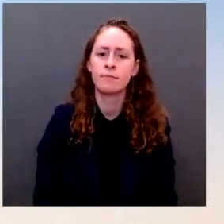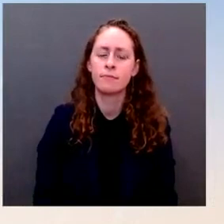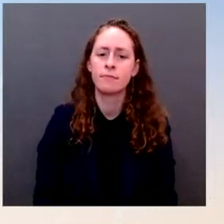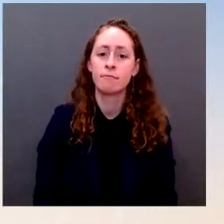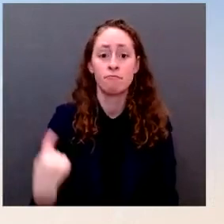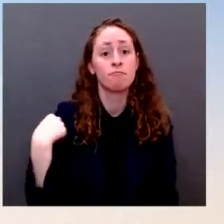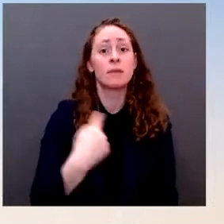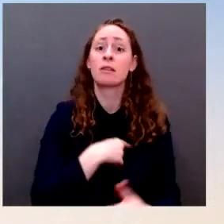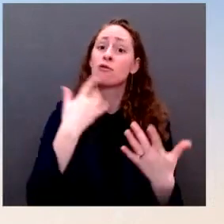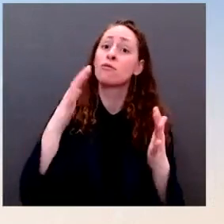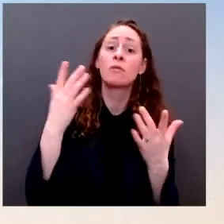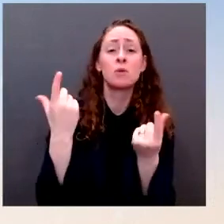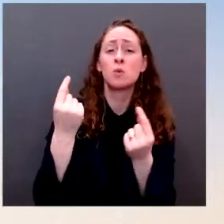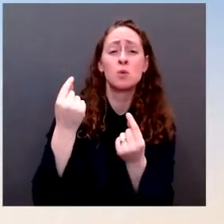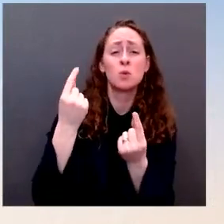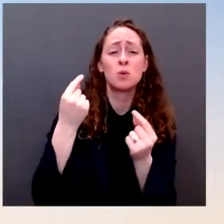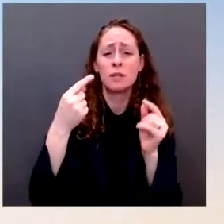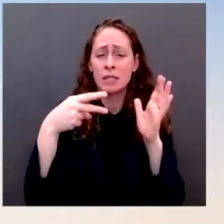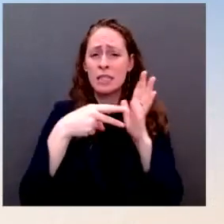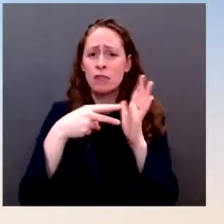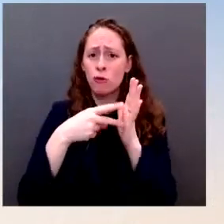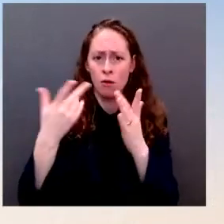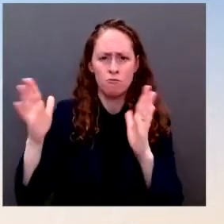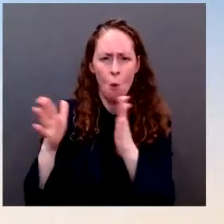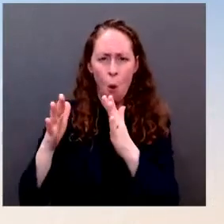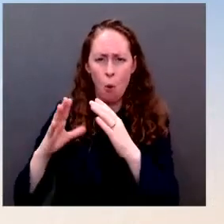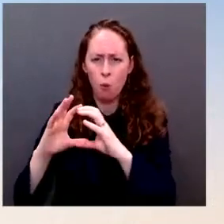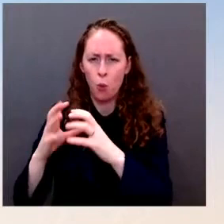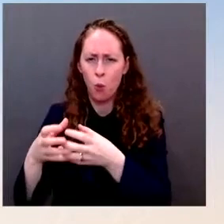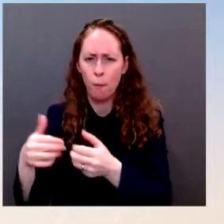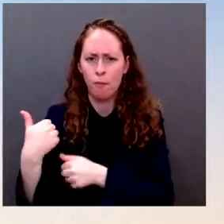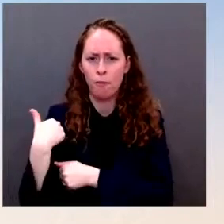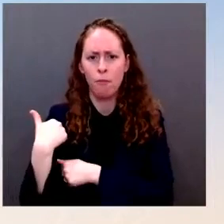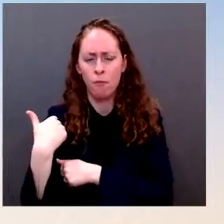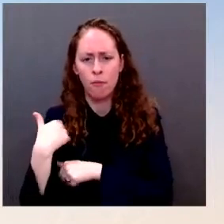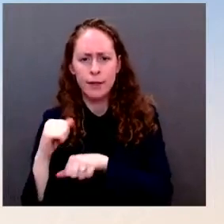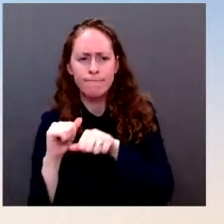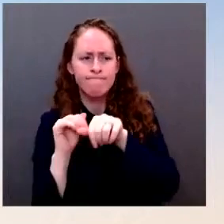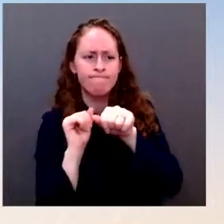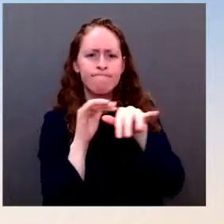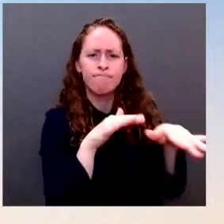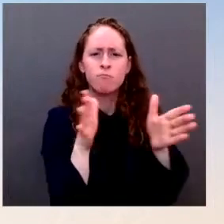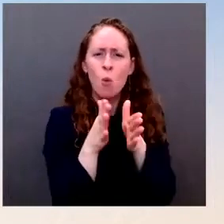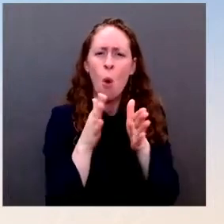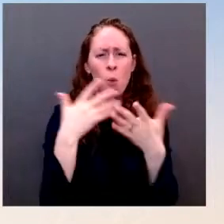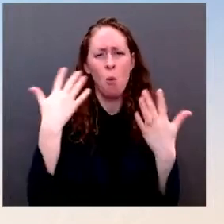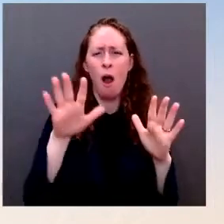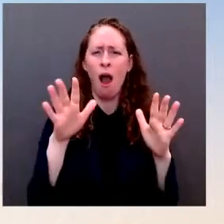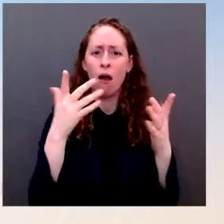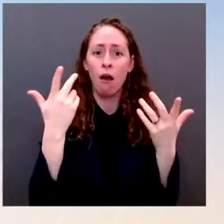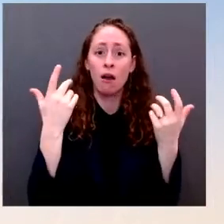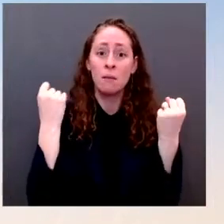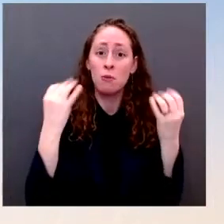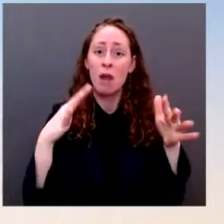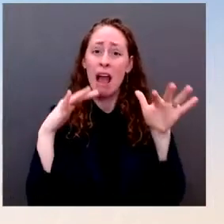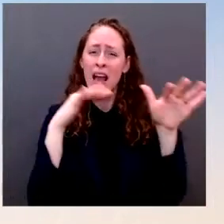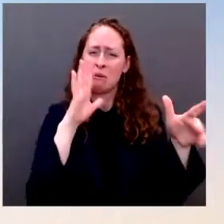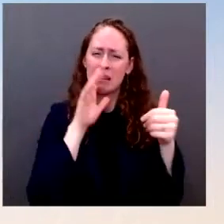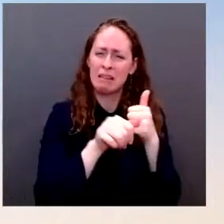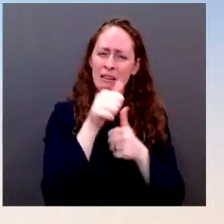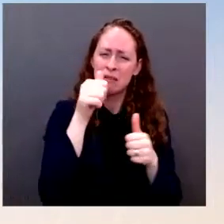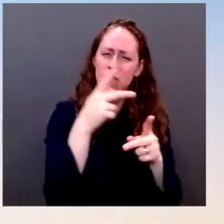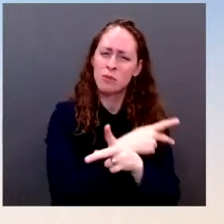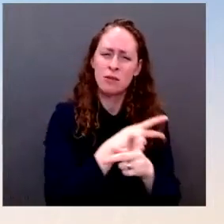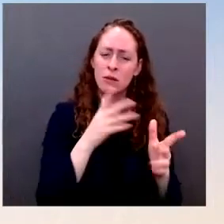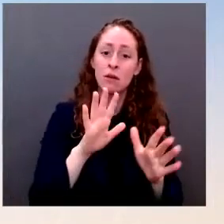different than doing a strike, which would not be as much risk to individuals involved. But obviously, these individuals were on the ground for a